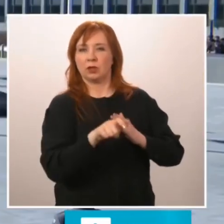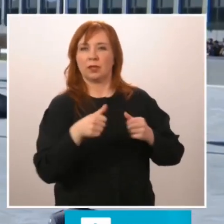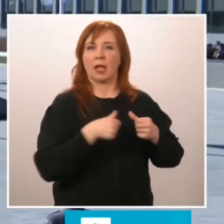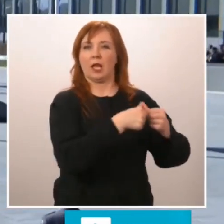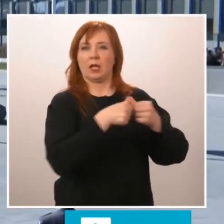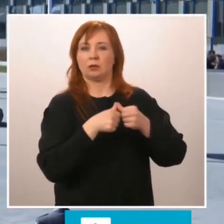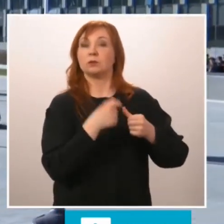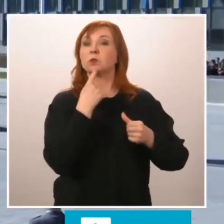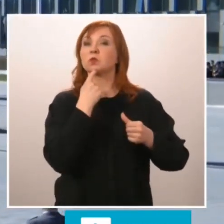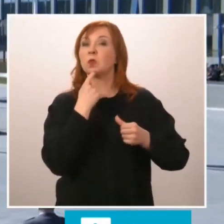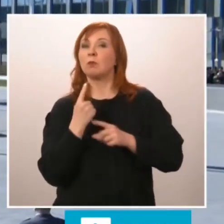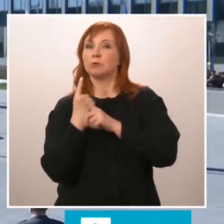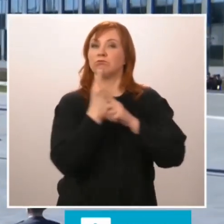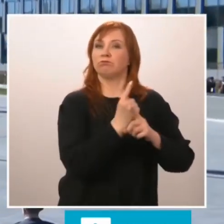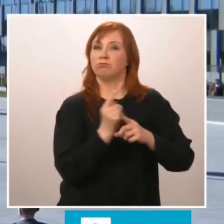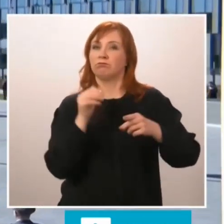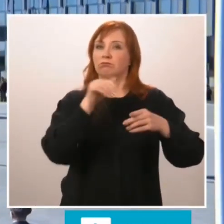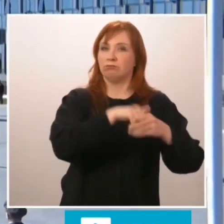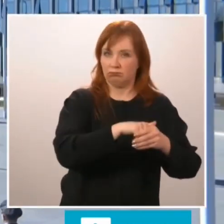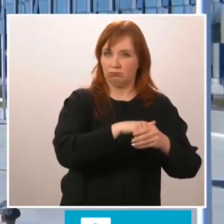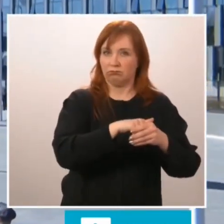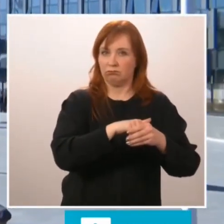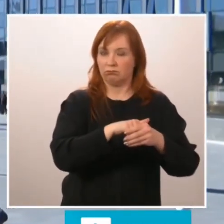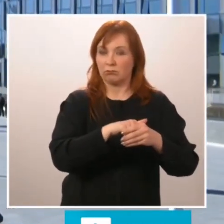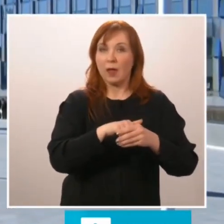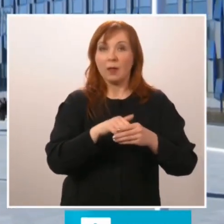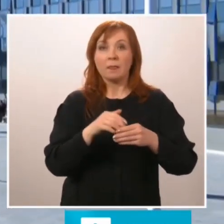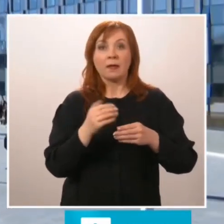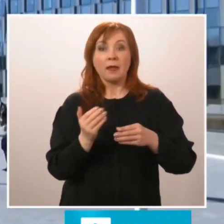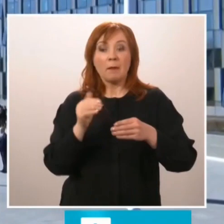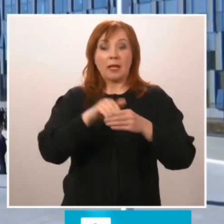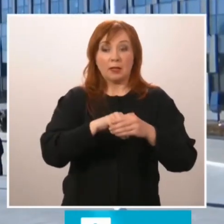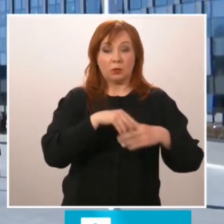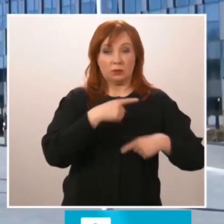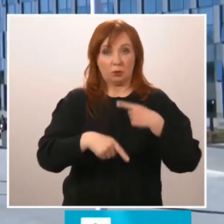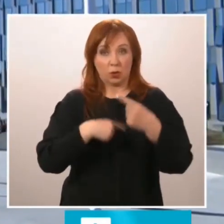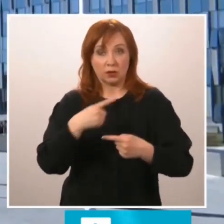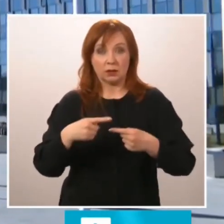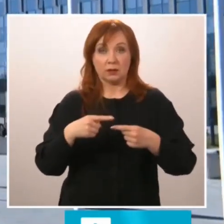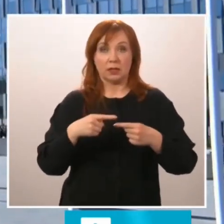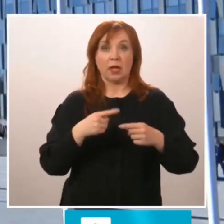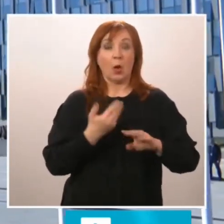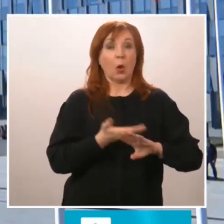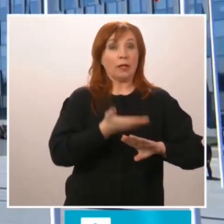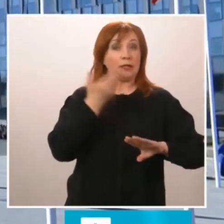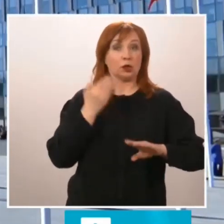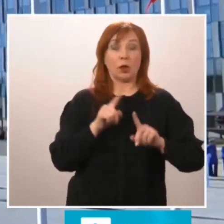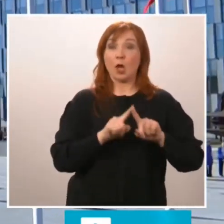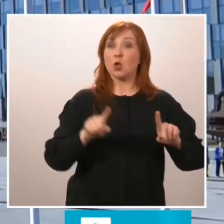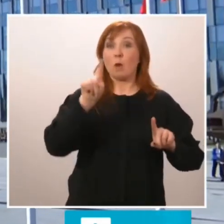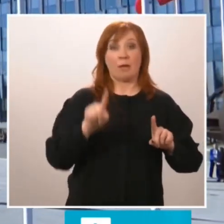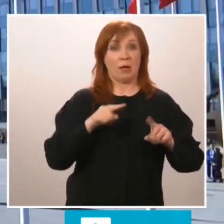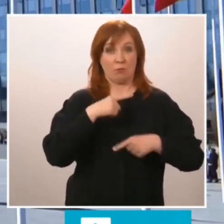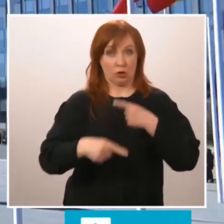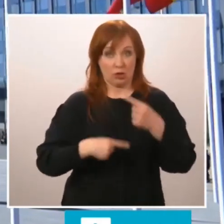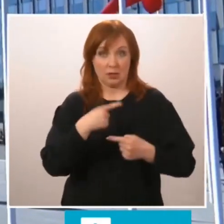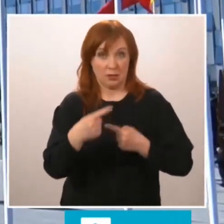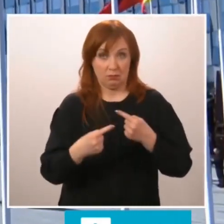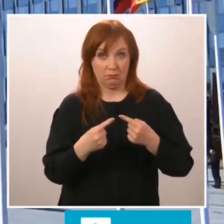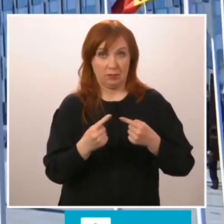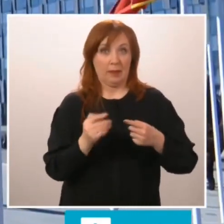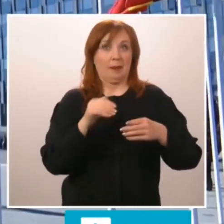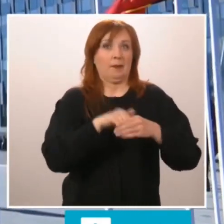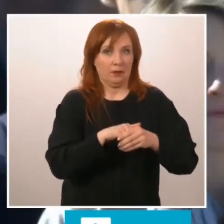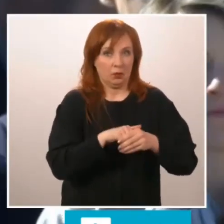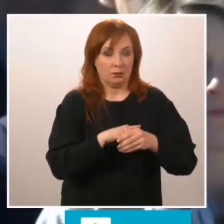This has been the fastest accession process in NATO's modern history. Finland and